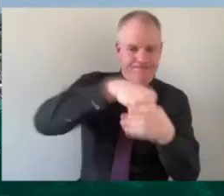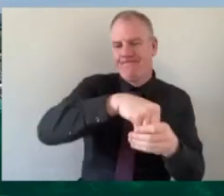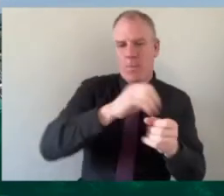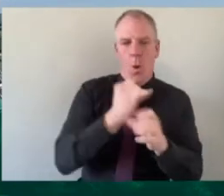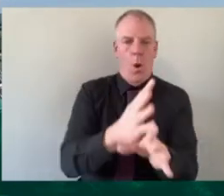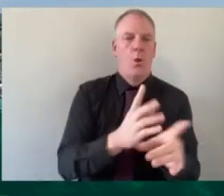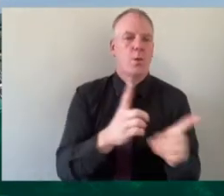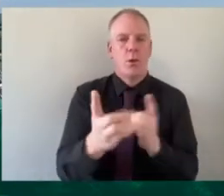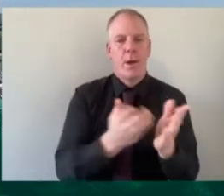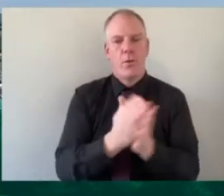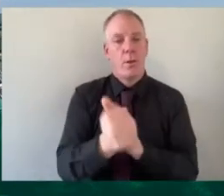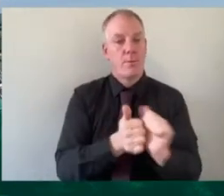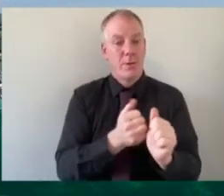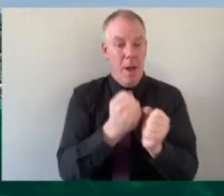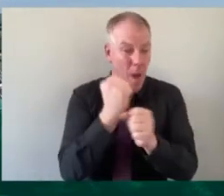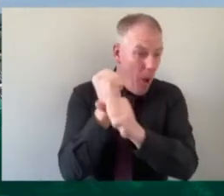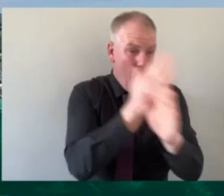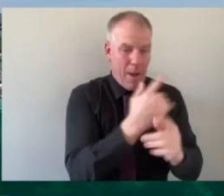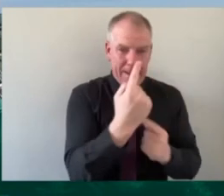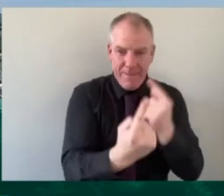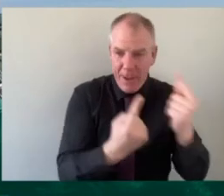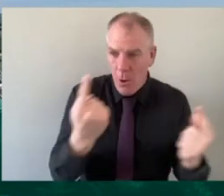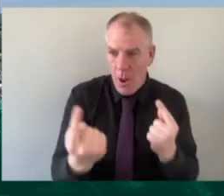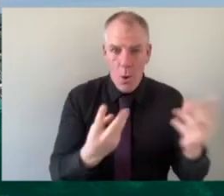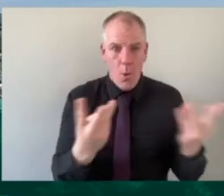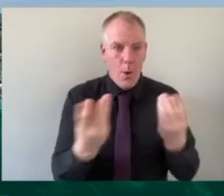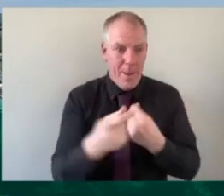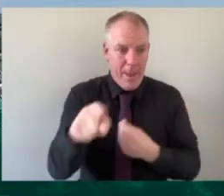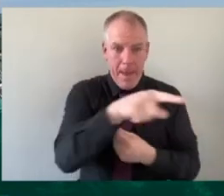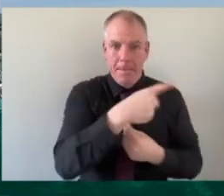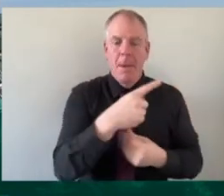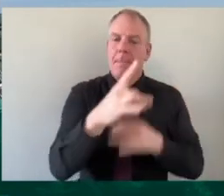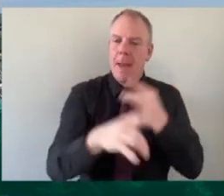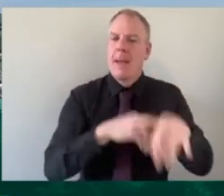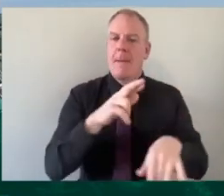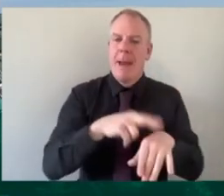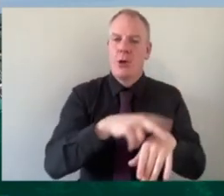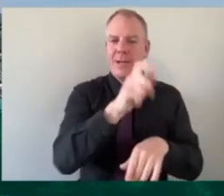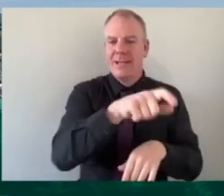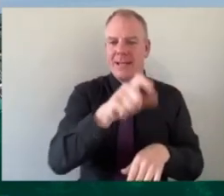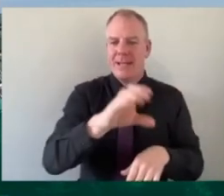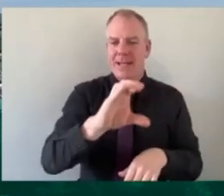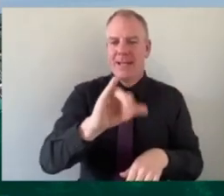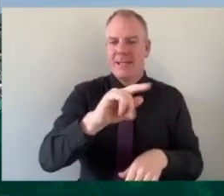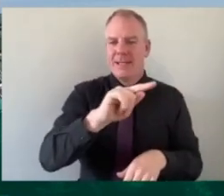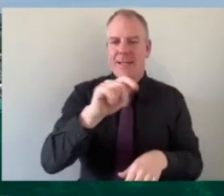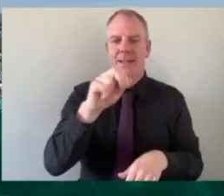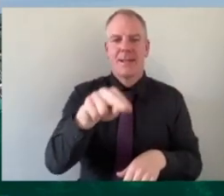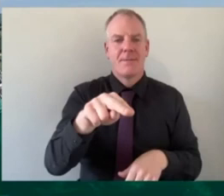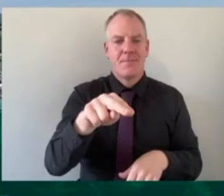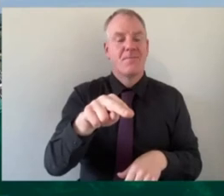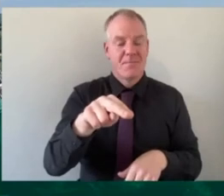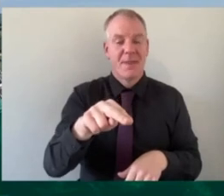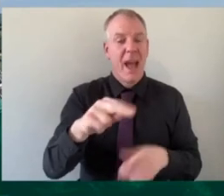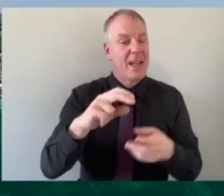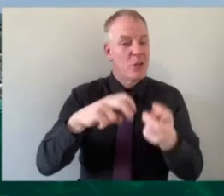each individual that we work with it's all about making them a better citizen and and certainly soccer needs to play it's part in it and from the